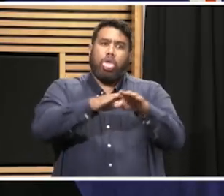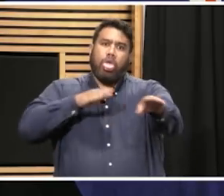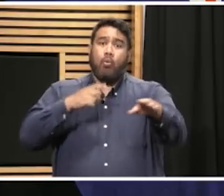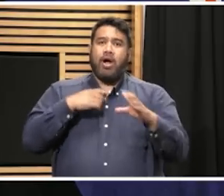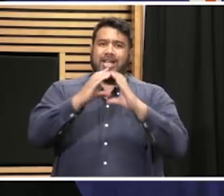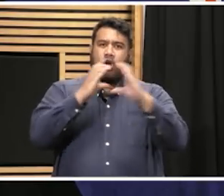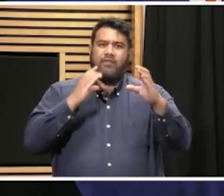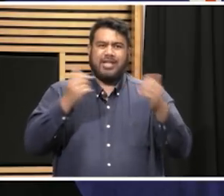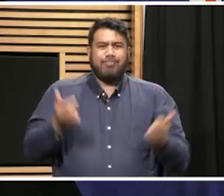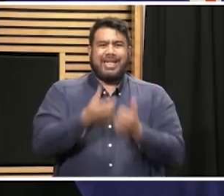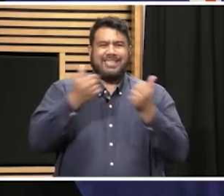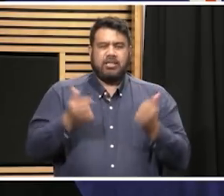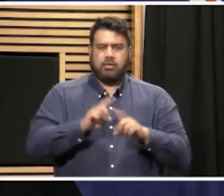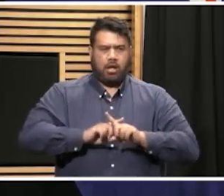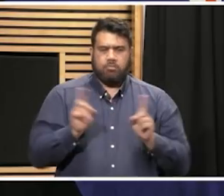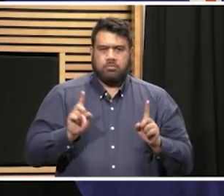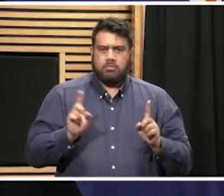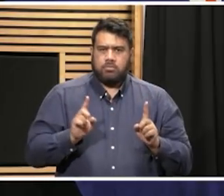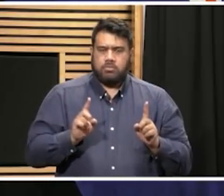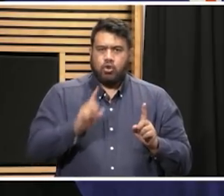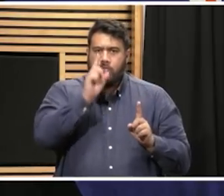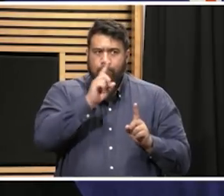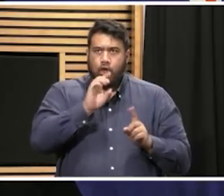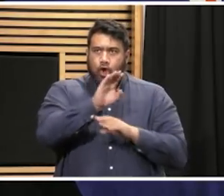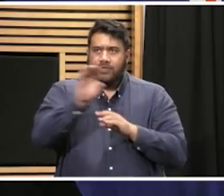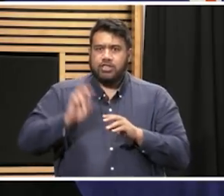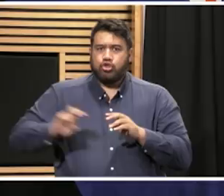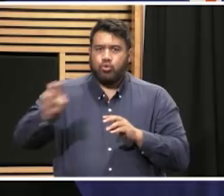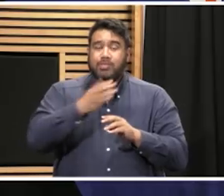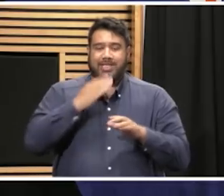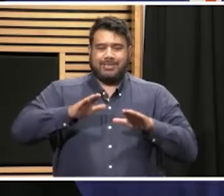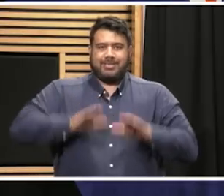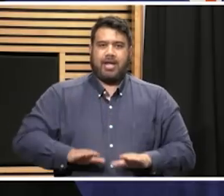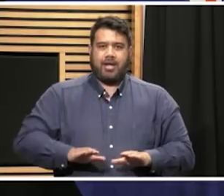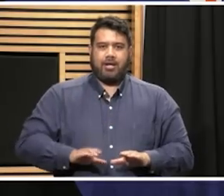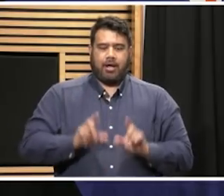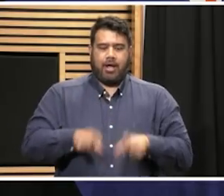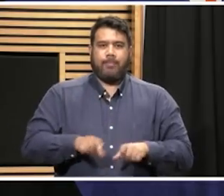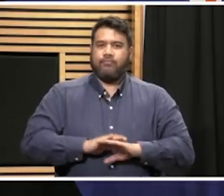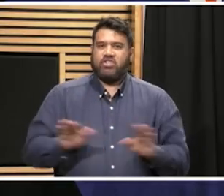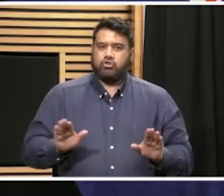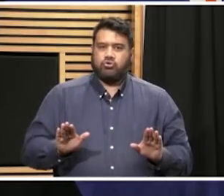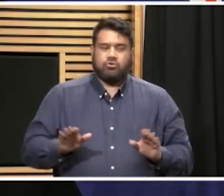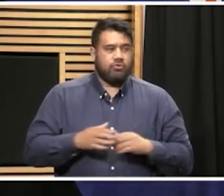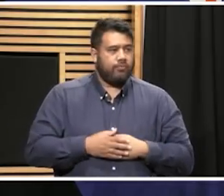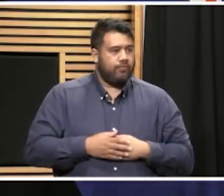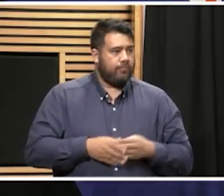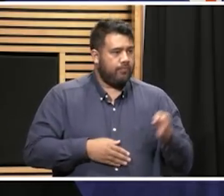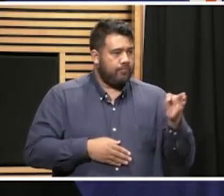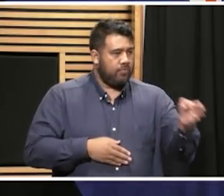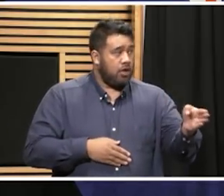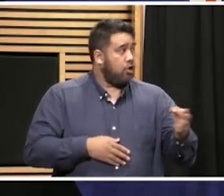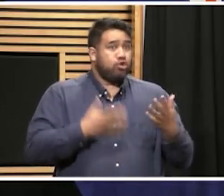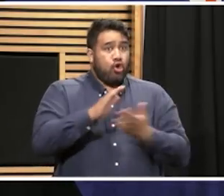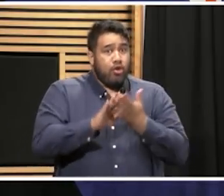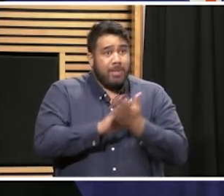educating in the first instance. But I appeal to those tourists, stay where you are. That's the rules. And what would happen to them? Are we looking